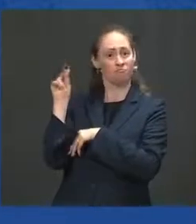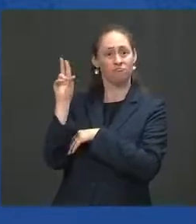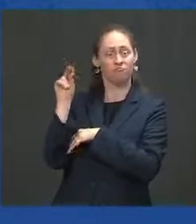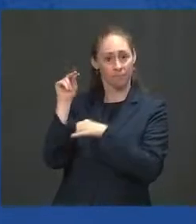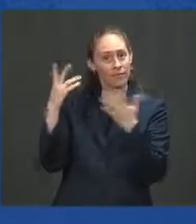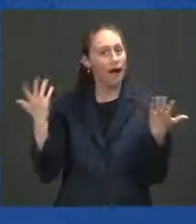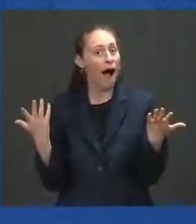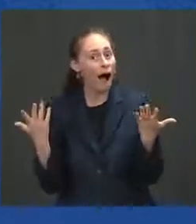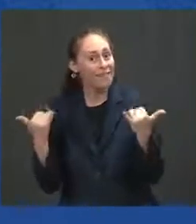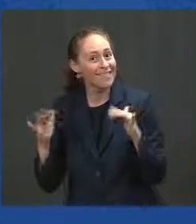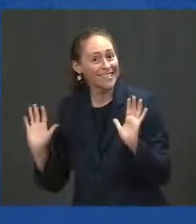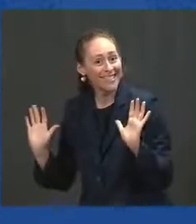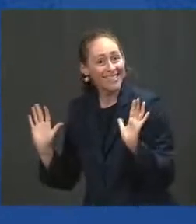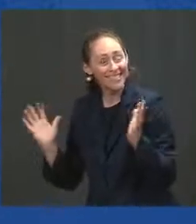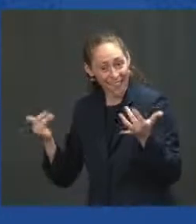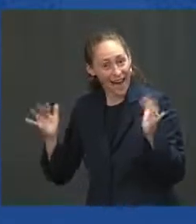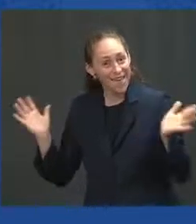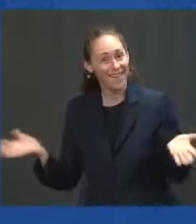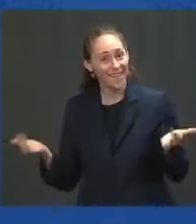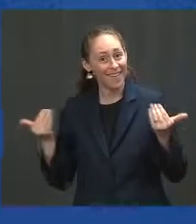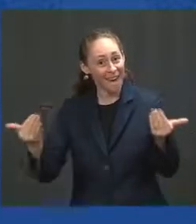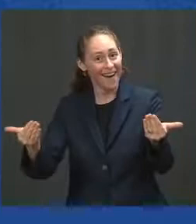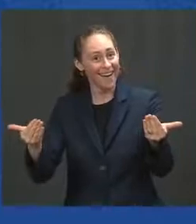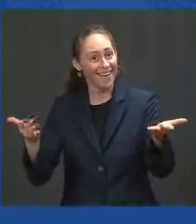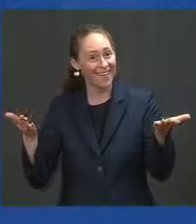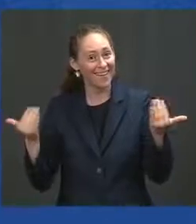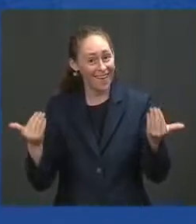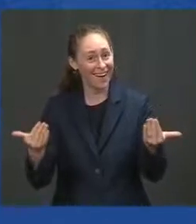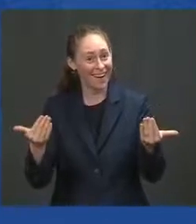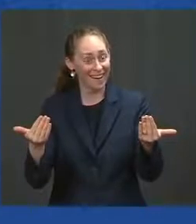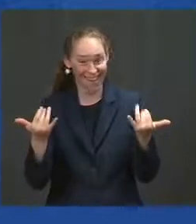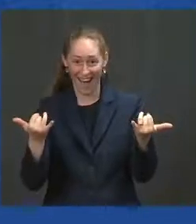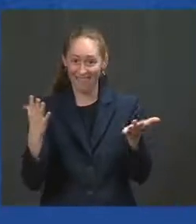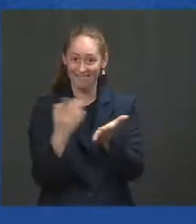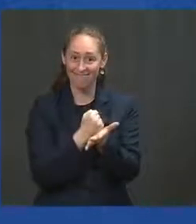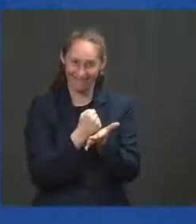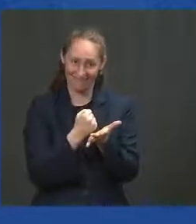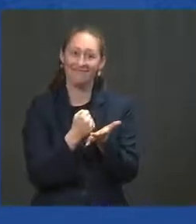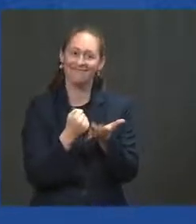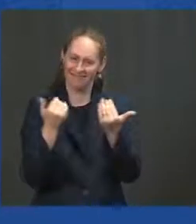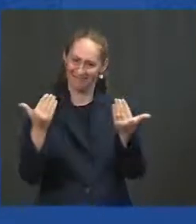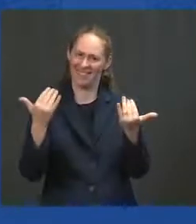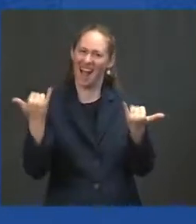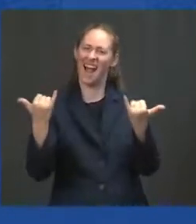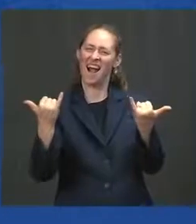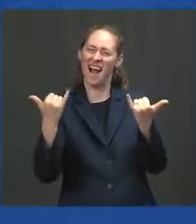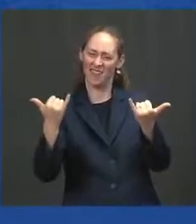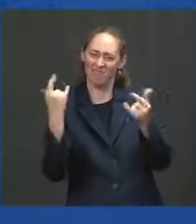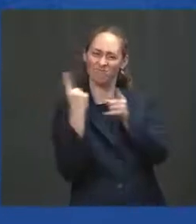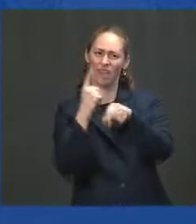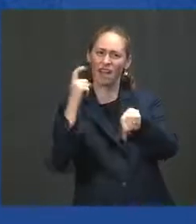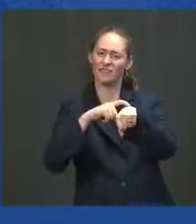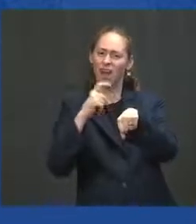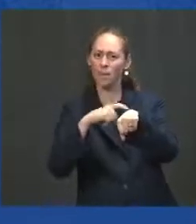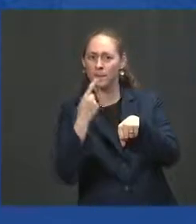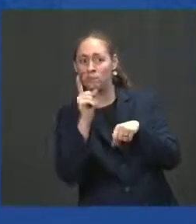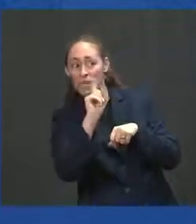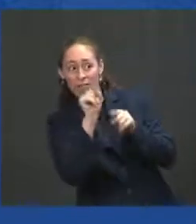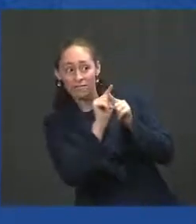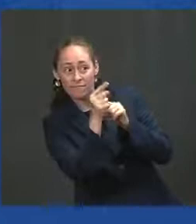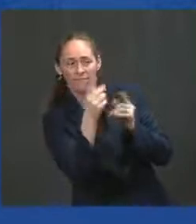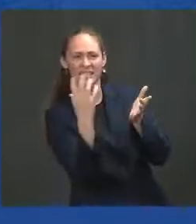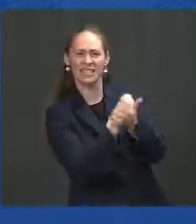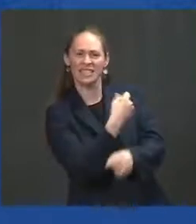happened. The moment you've been waiting for is here. It's time for you to go get your vaccination and get it